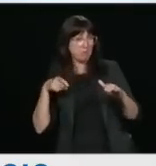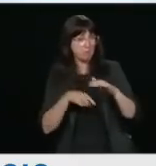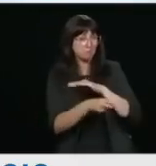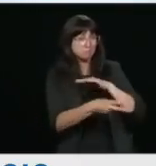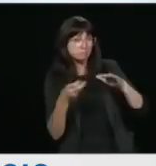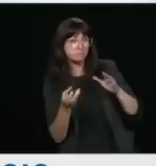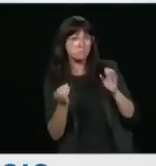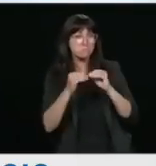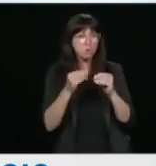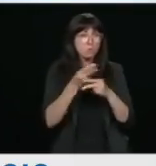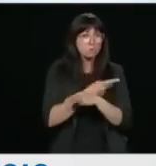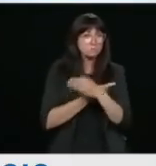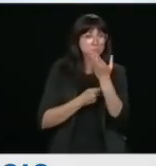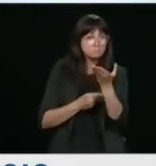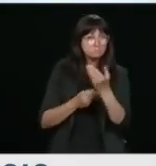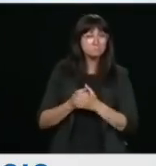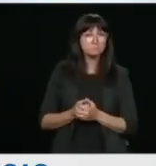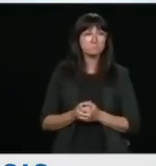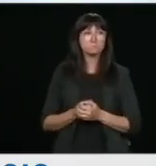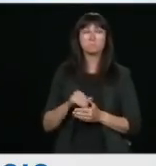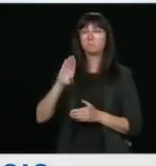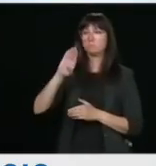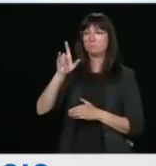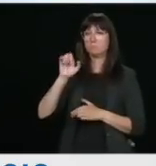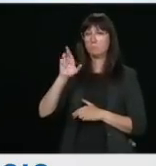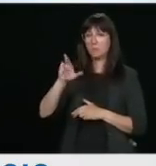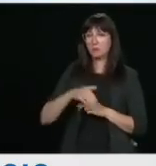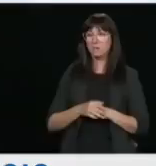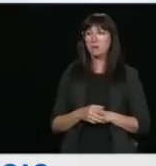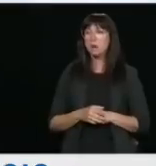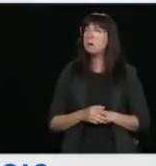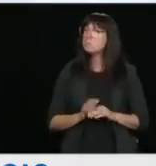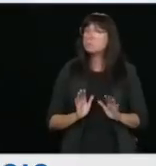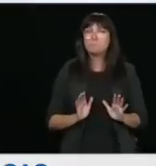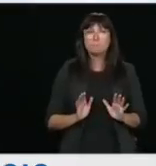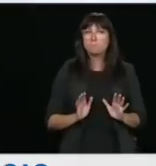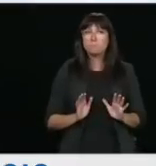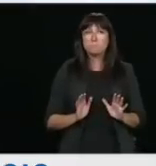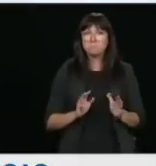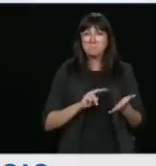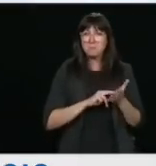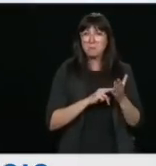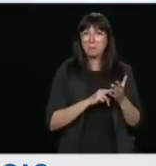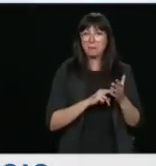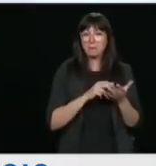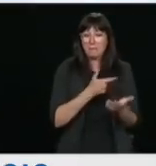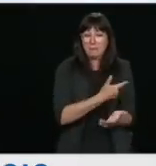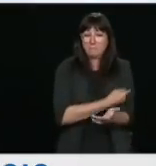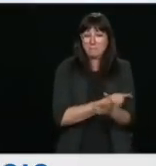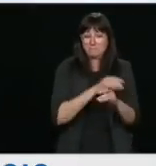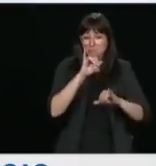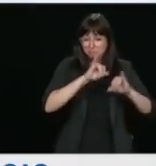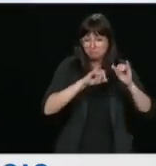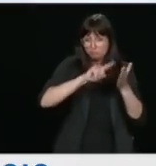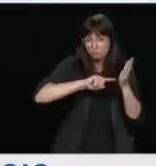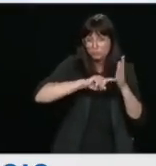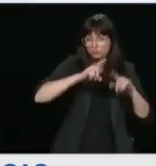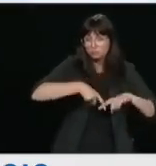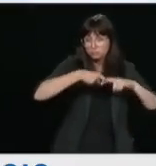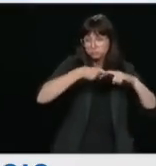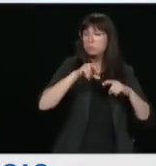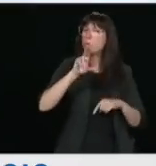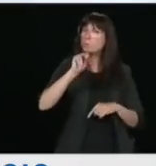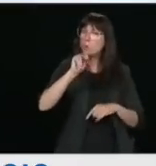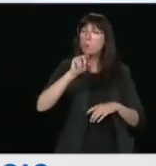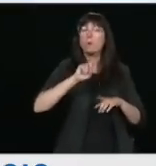Thank you for the question. I do not believe that it sets back our efforts, but it's a useful reminder to all of